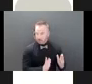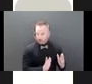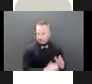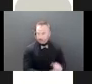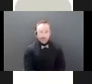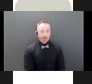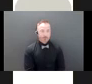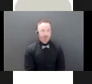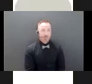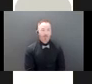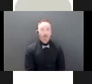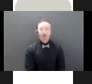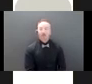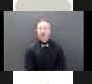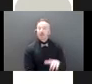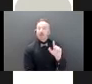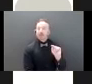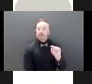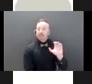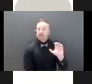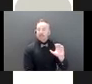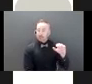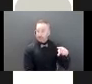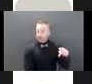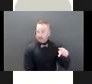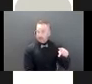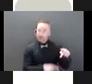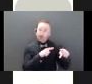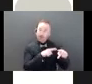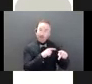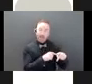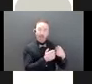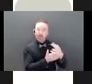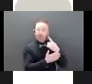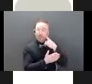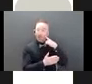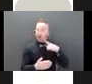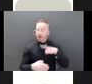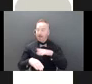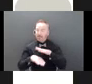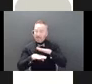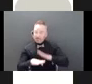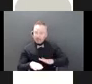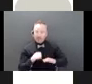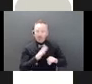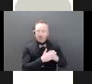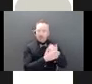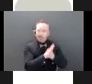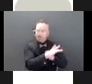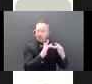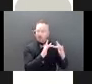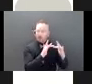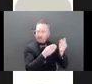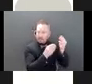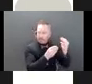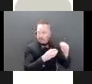Trusted contact persons can also be a resource for the advisor to confirm your contact information in circumstances where the advisor is